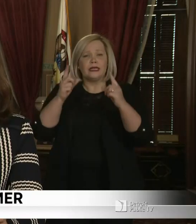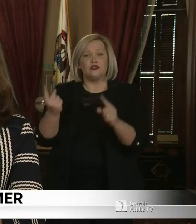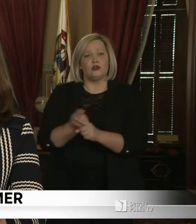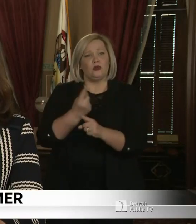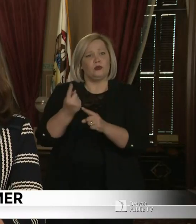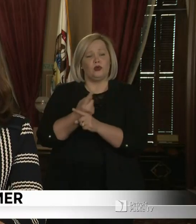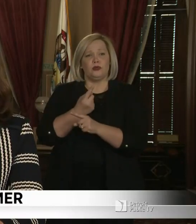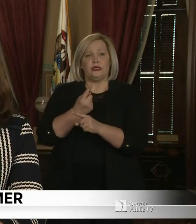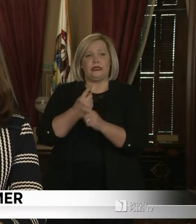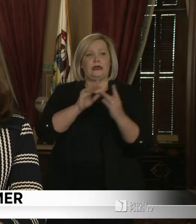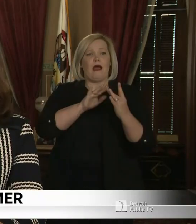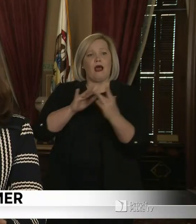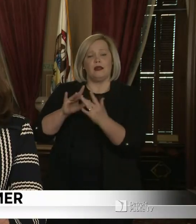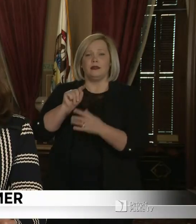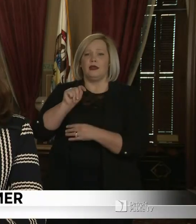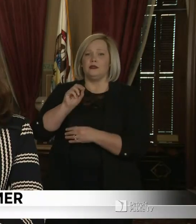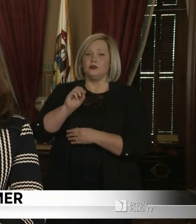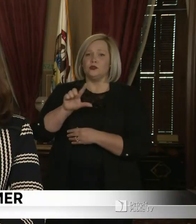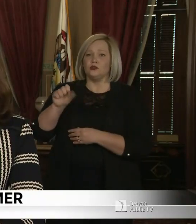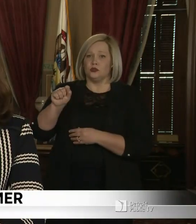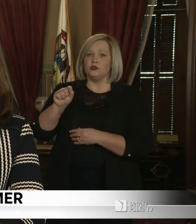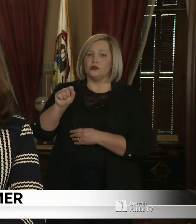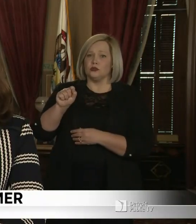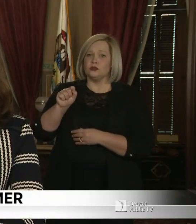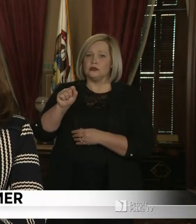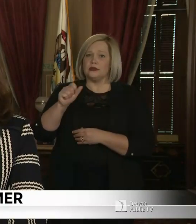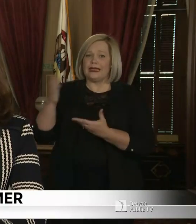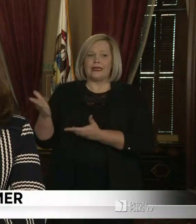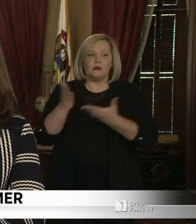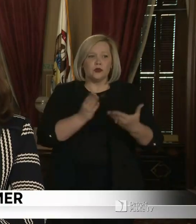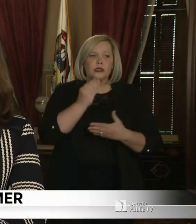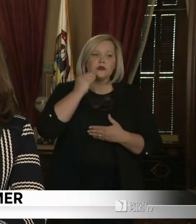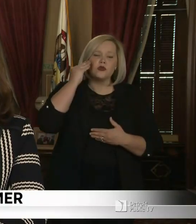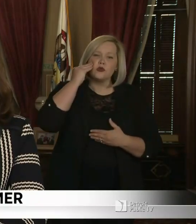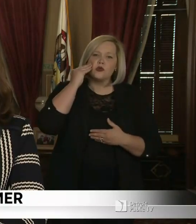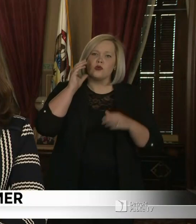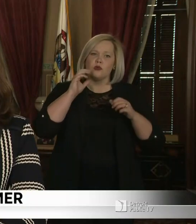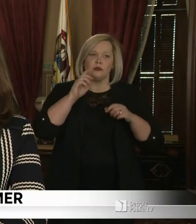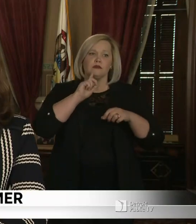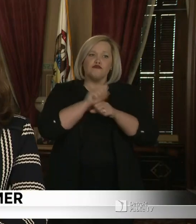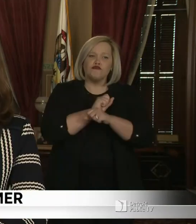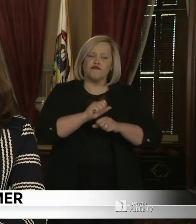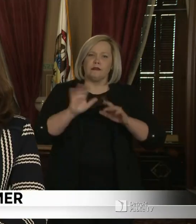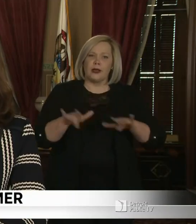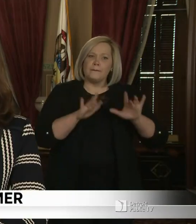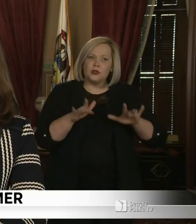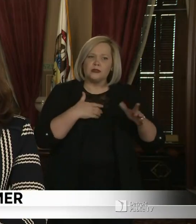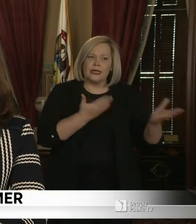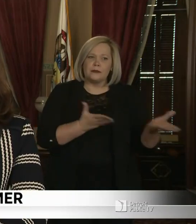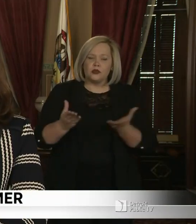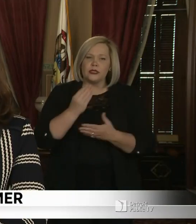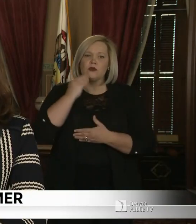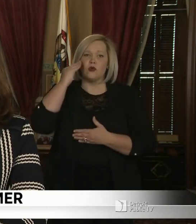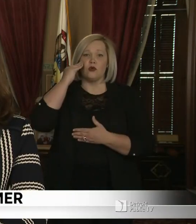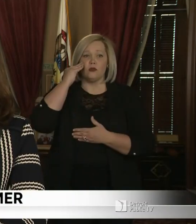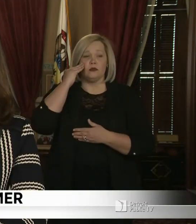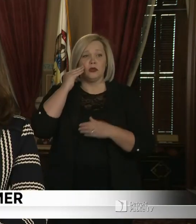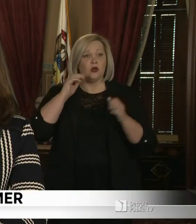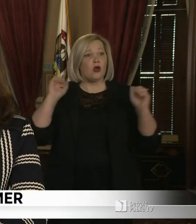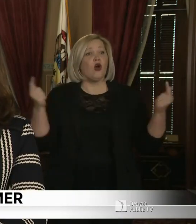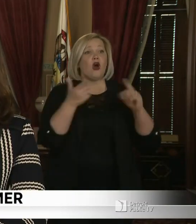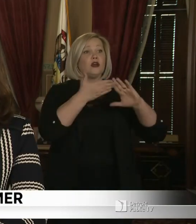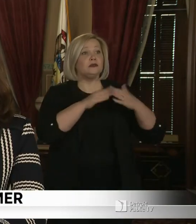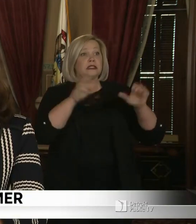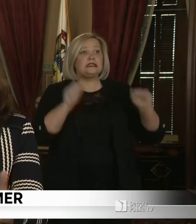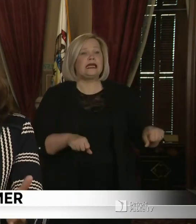online tools that they can take home, the actual computers. Not every community is going to be able to